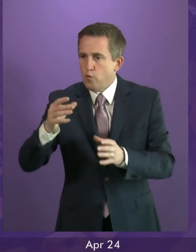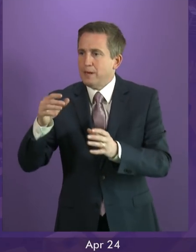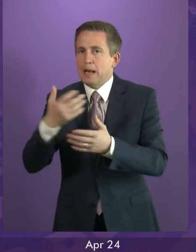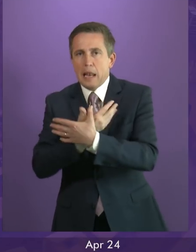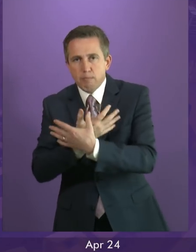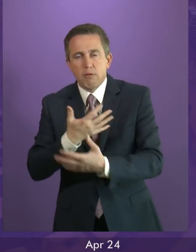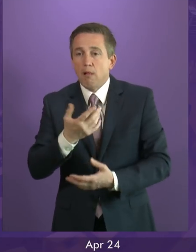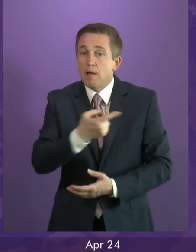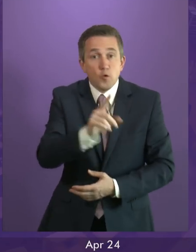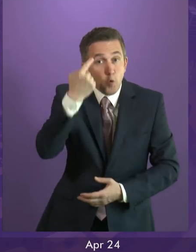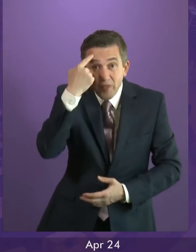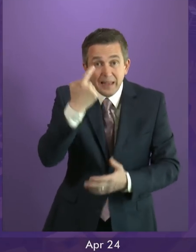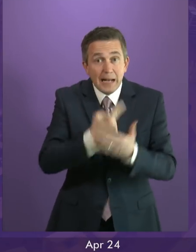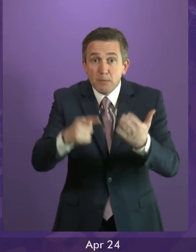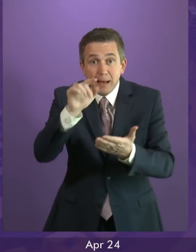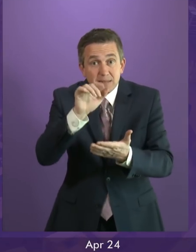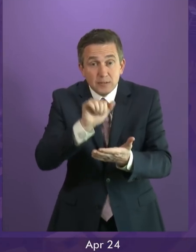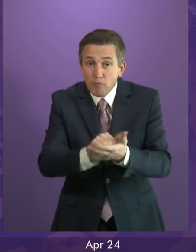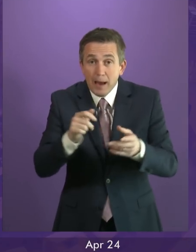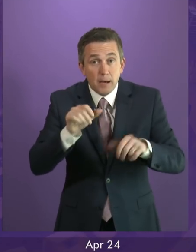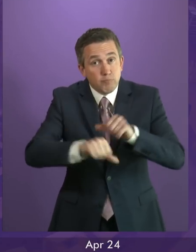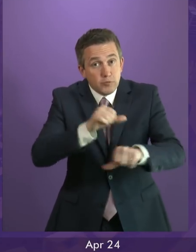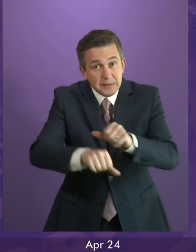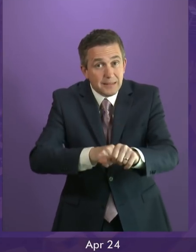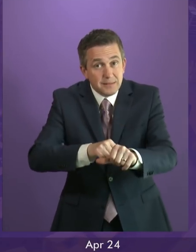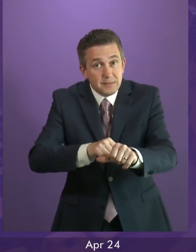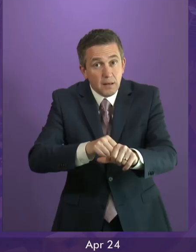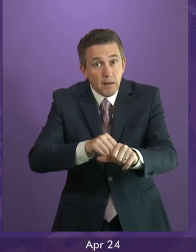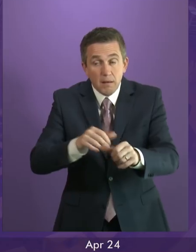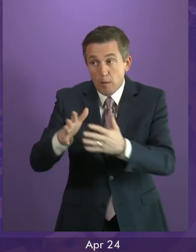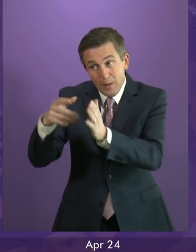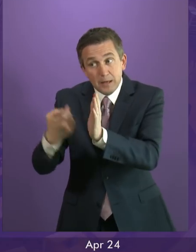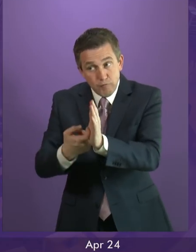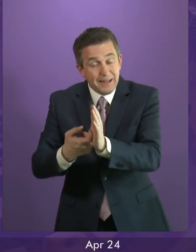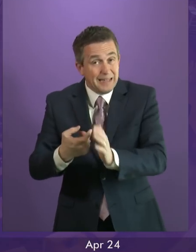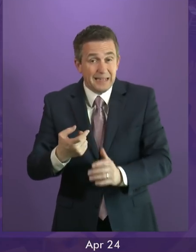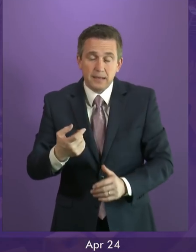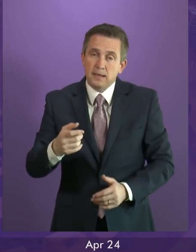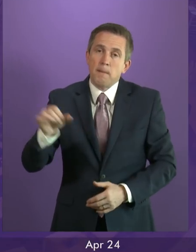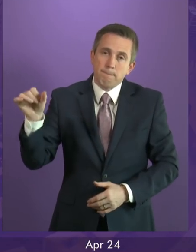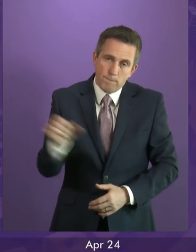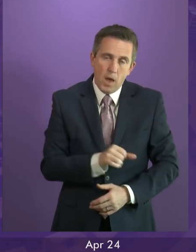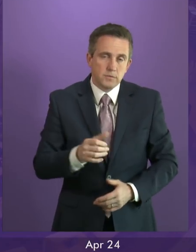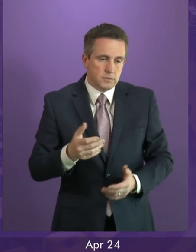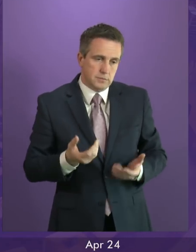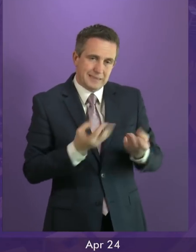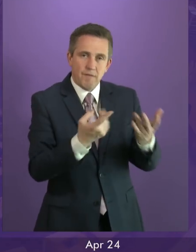Willie Rennie. You don't think independence is the right way forward. But Willie Rennie, surely even more so than Jackson Carlaw, cannot defend